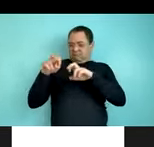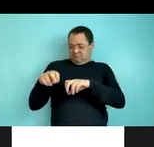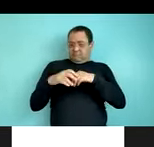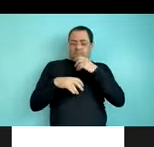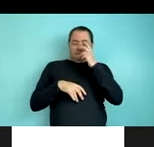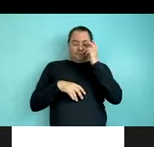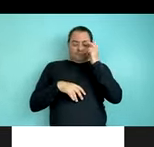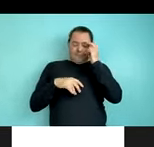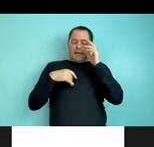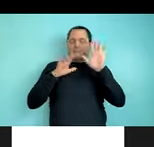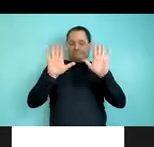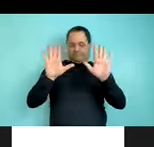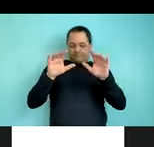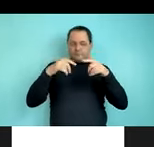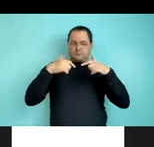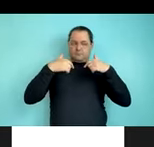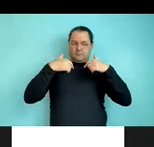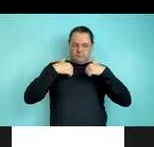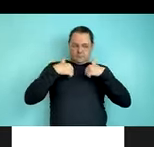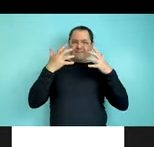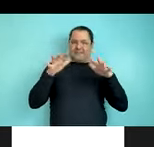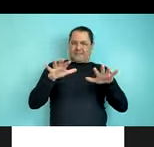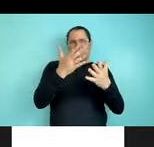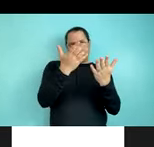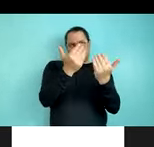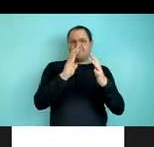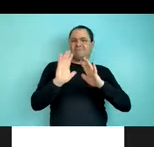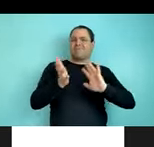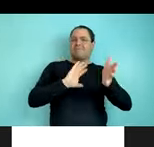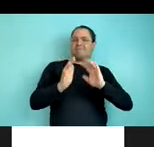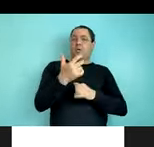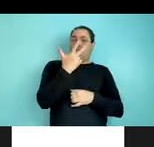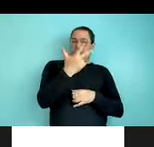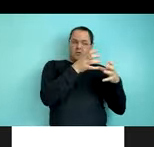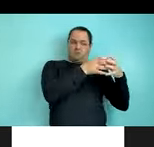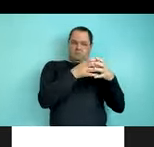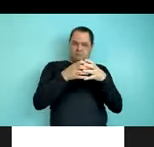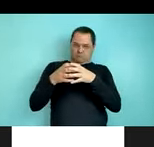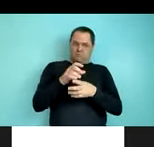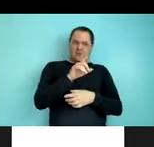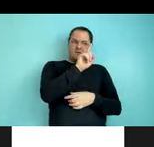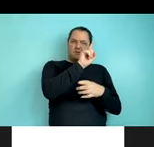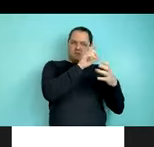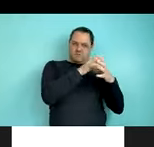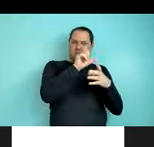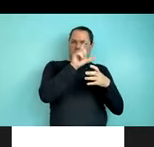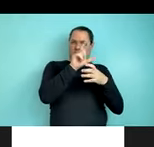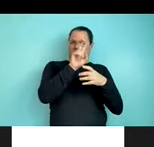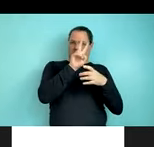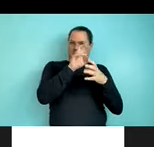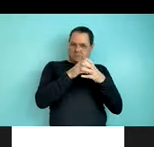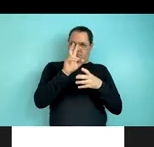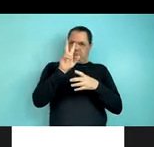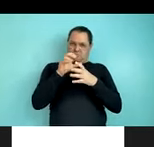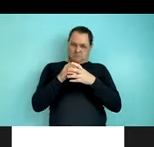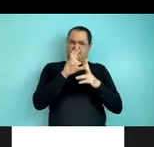we analyzed elicited productions from three cohorts of NSL and from English-speaking silent gestures. Both groups